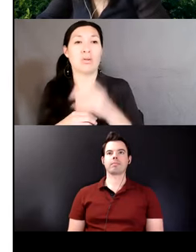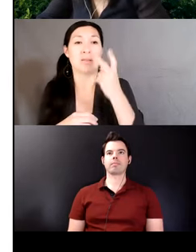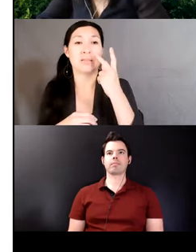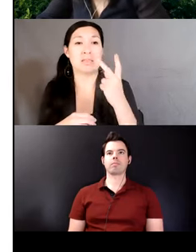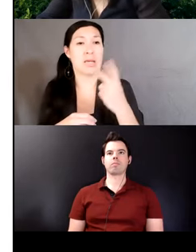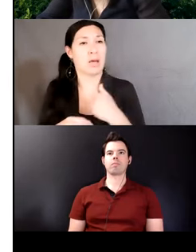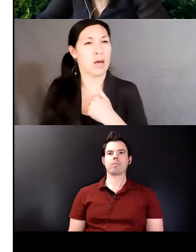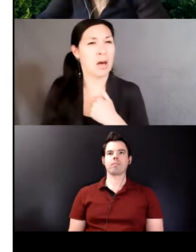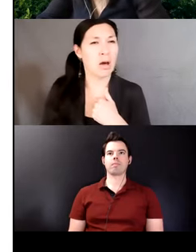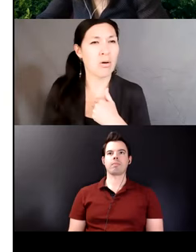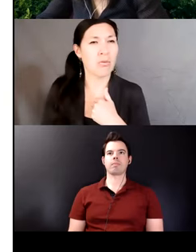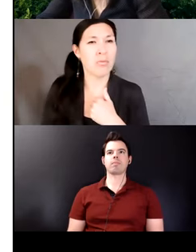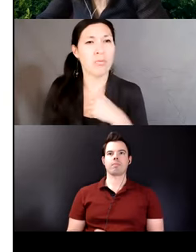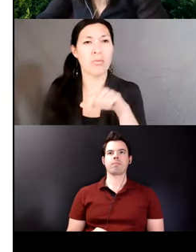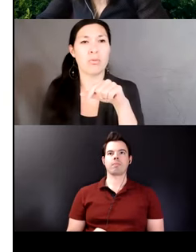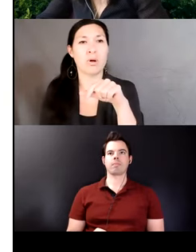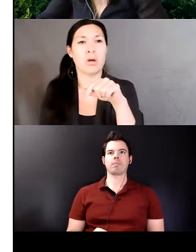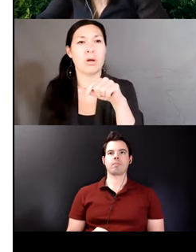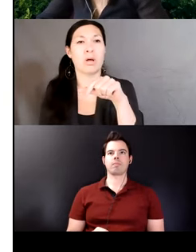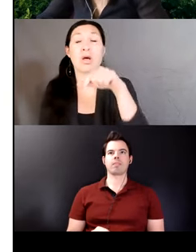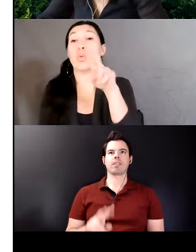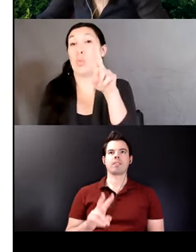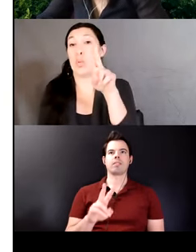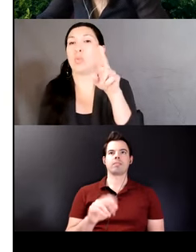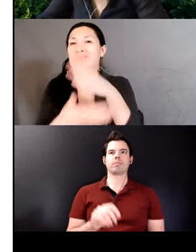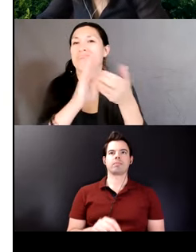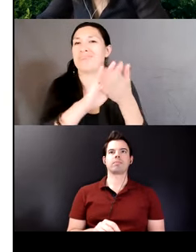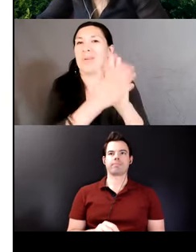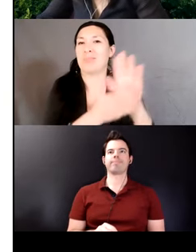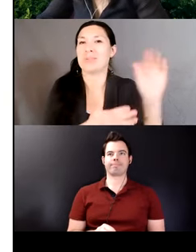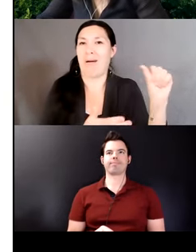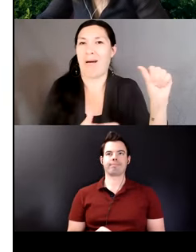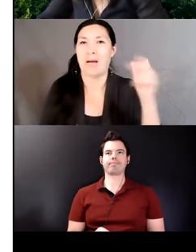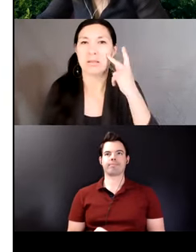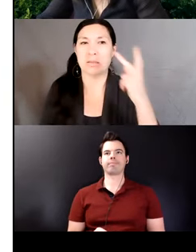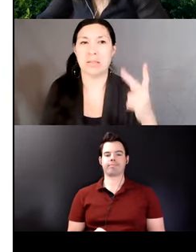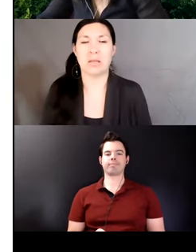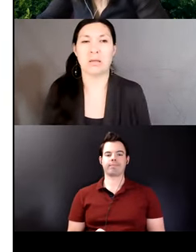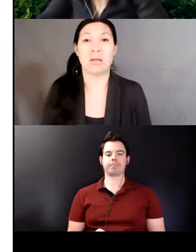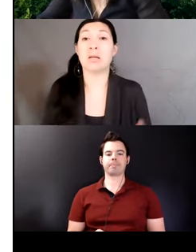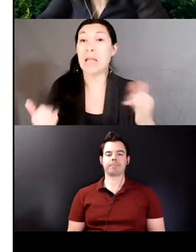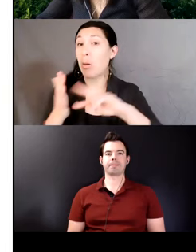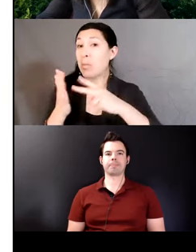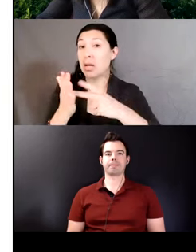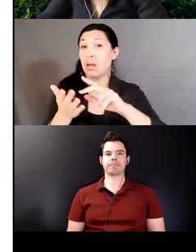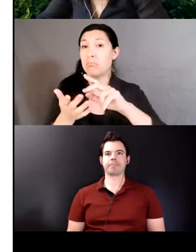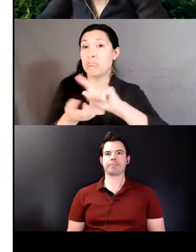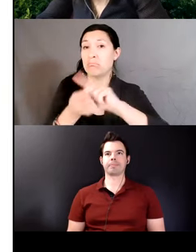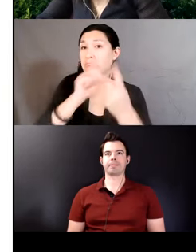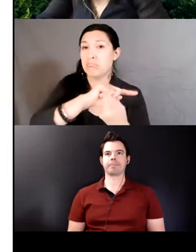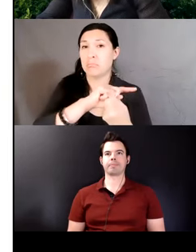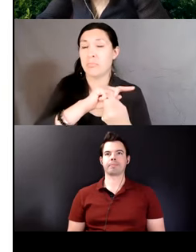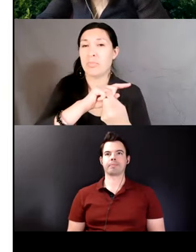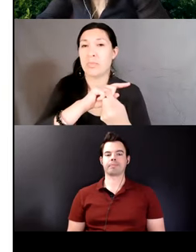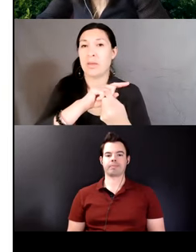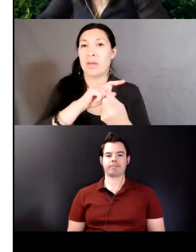two of the suffixes. When this change happens, the meaning is best interpreted as a unit and no